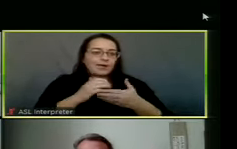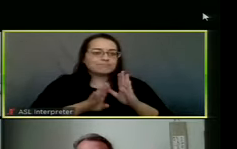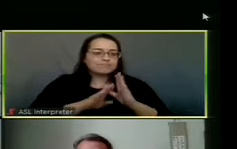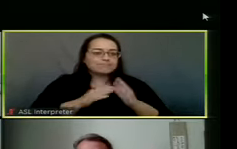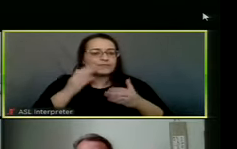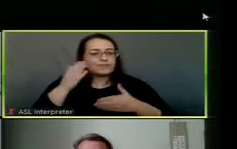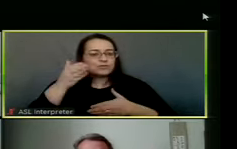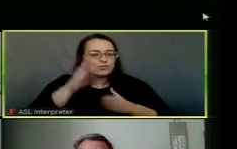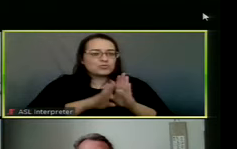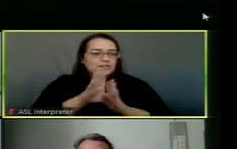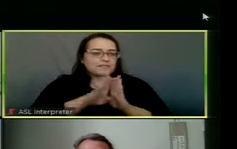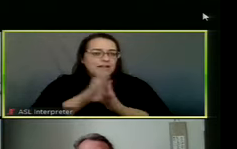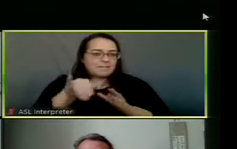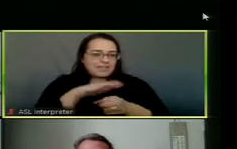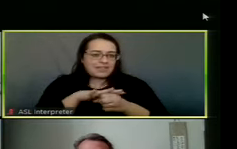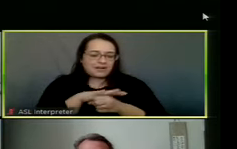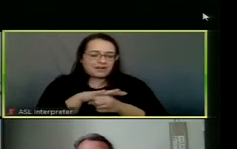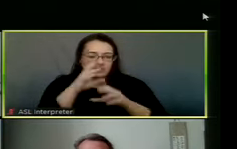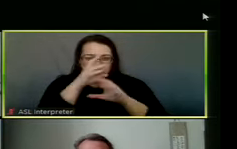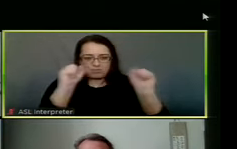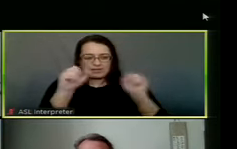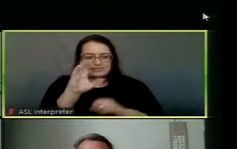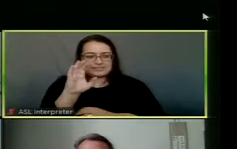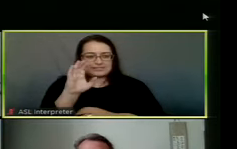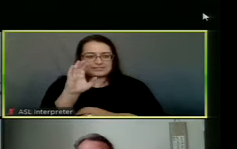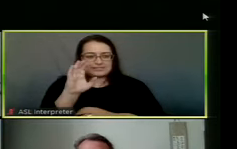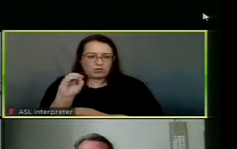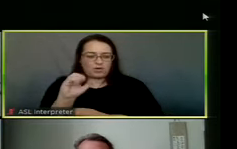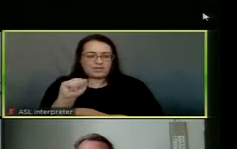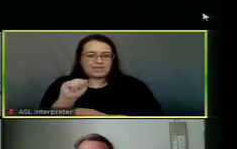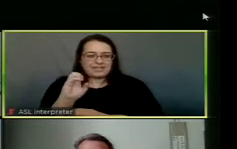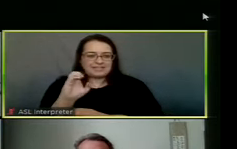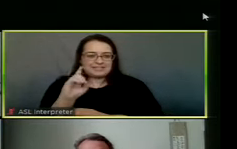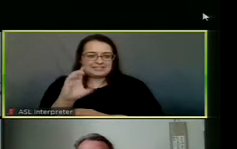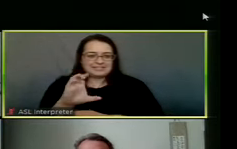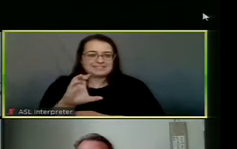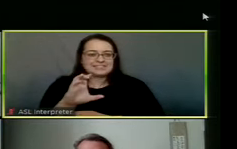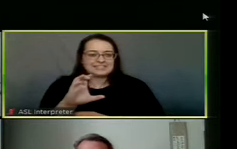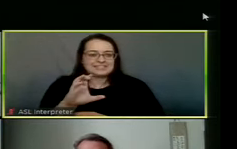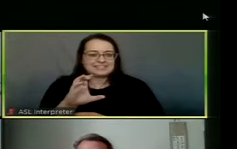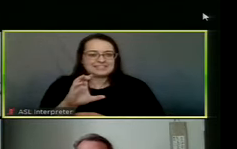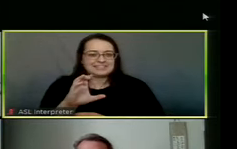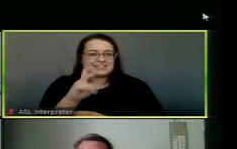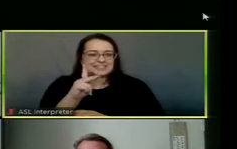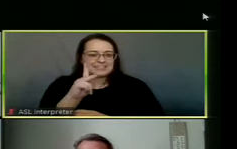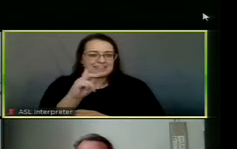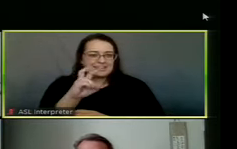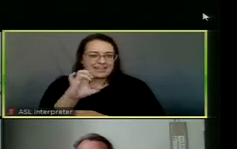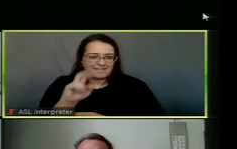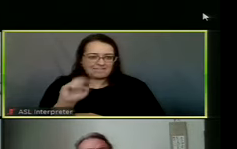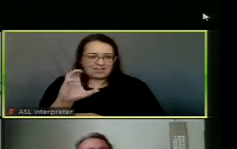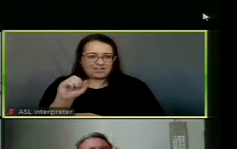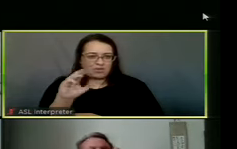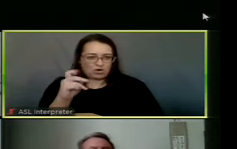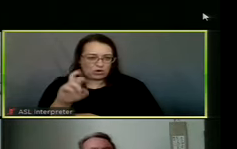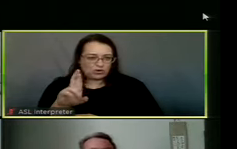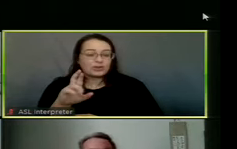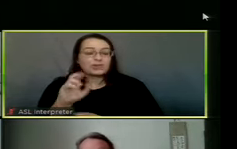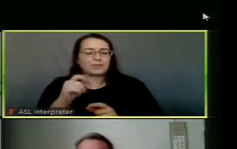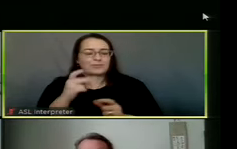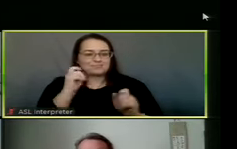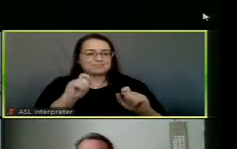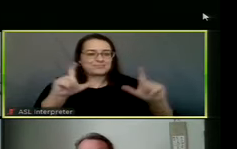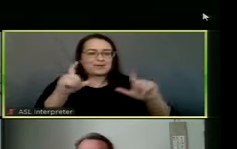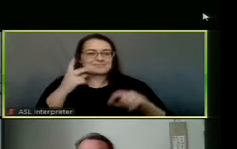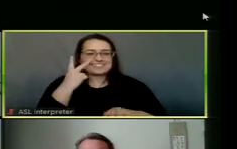We have President and CEO of AEDC, Kevin Carter, with us. Kevin, can you pop? There he